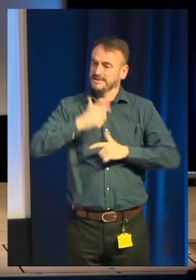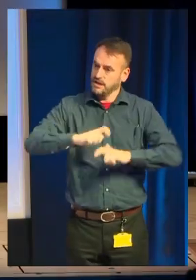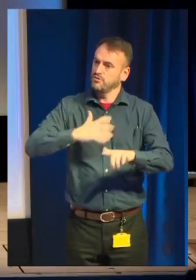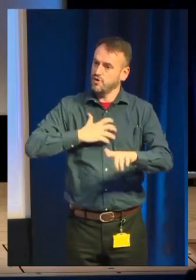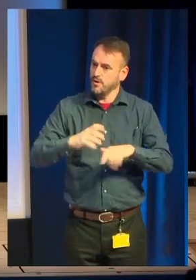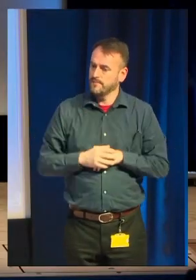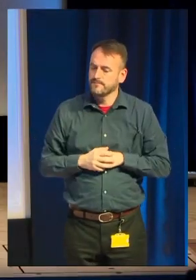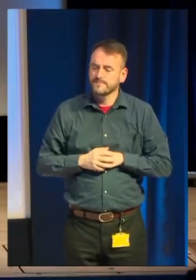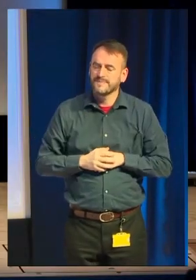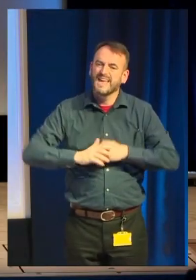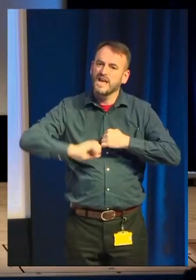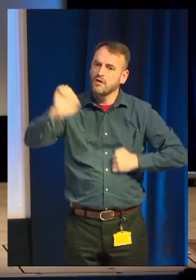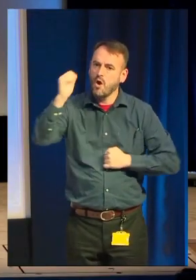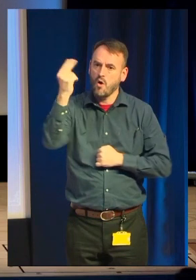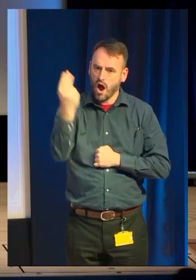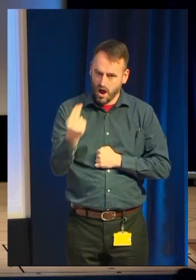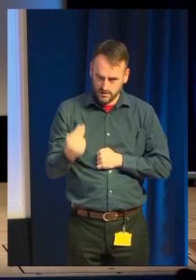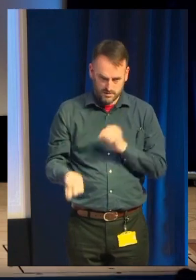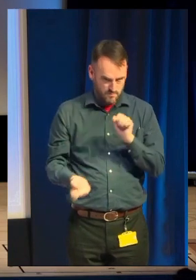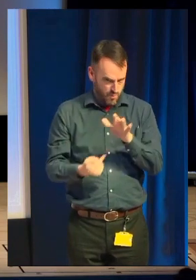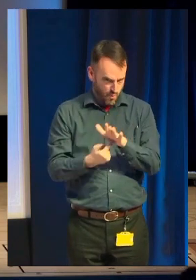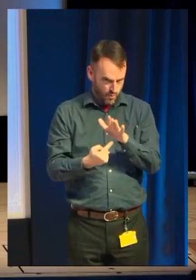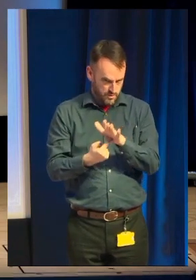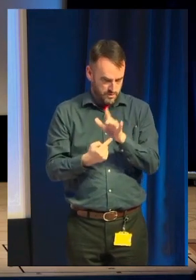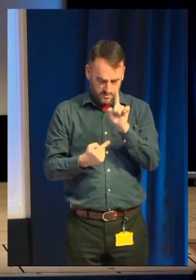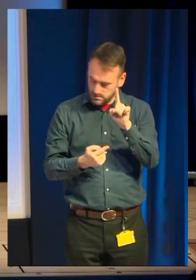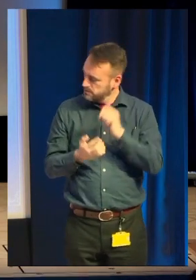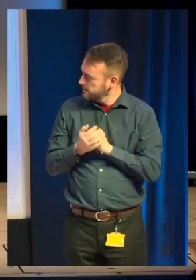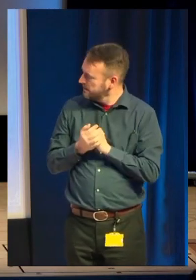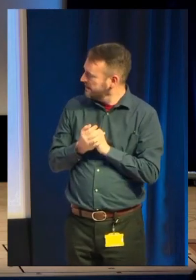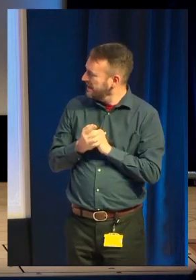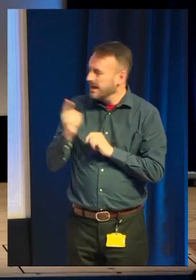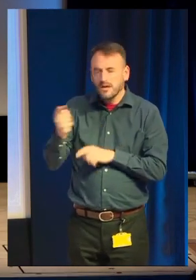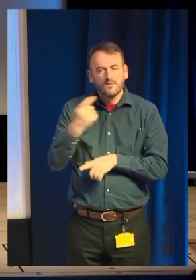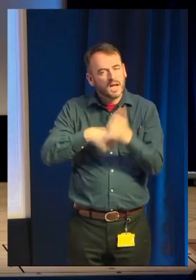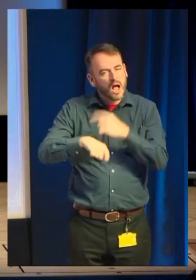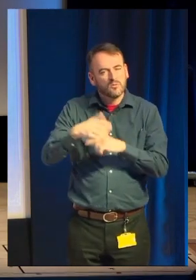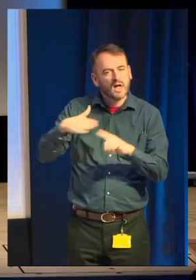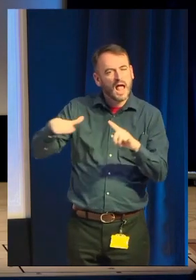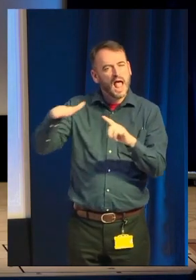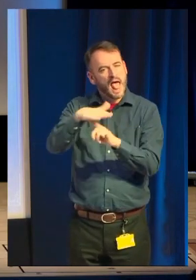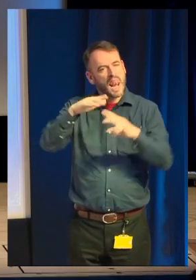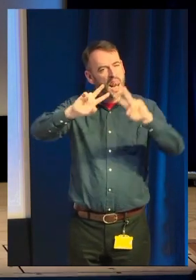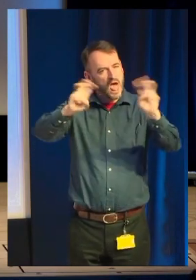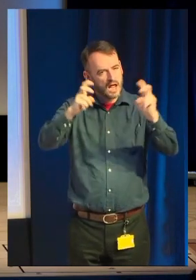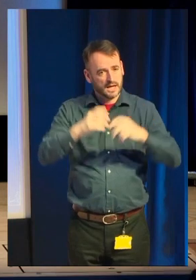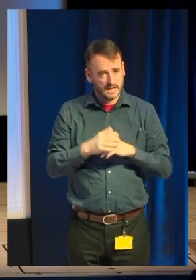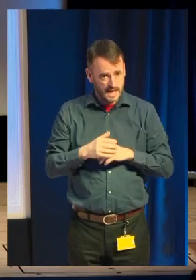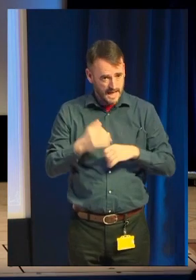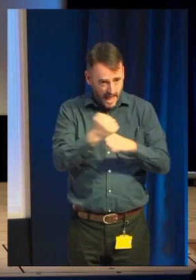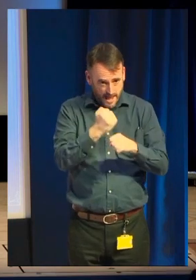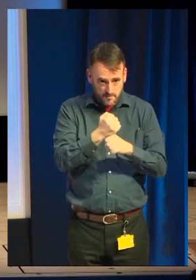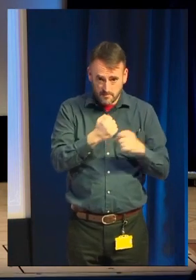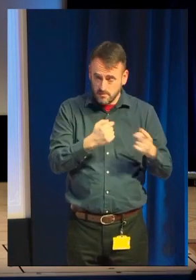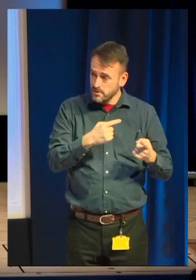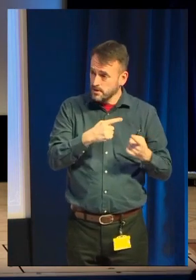It's the headline, like, capsule image, they call it on Steam. The headline image for your game. It needs to be really clear, easy to read, and it